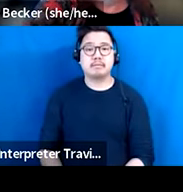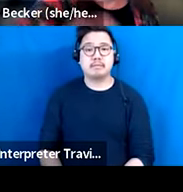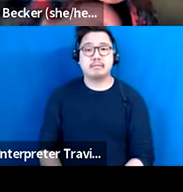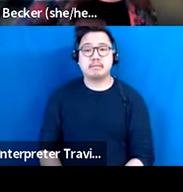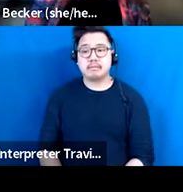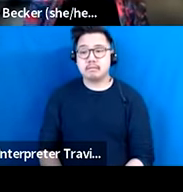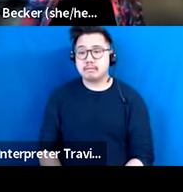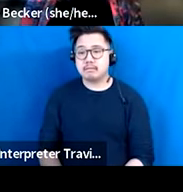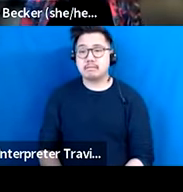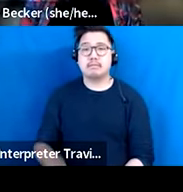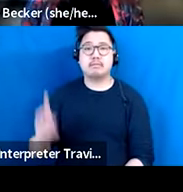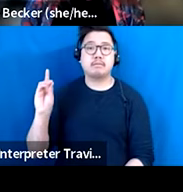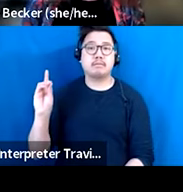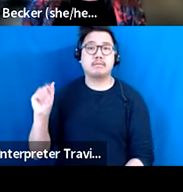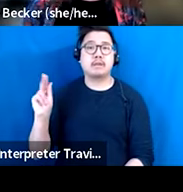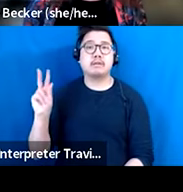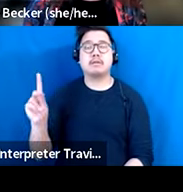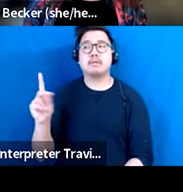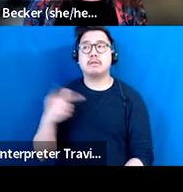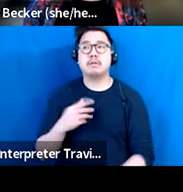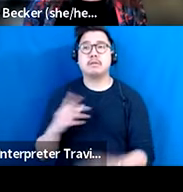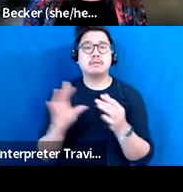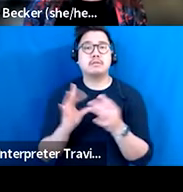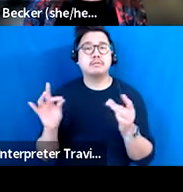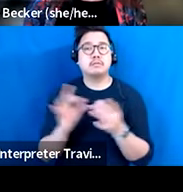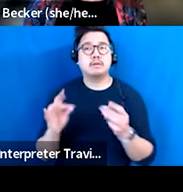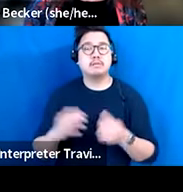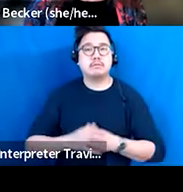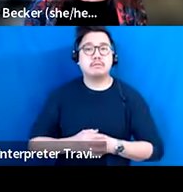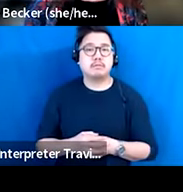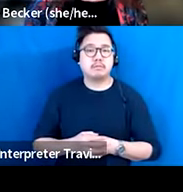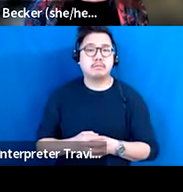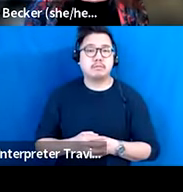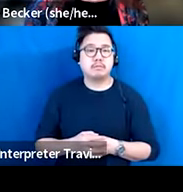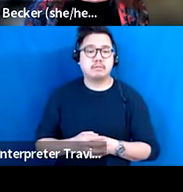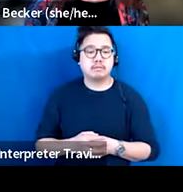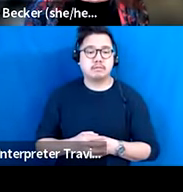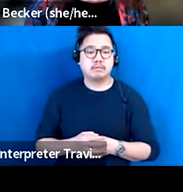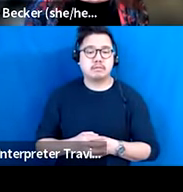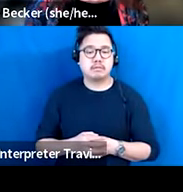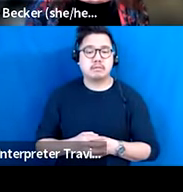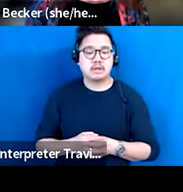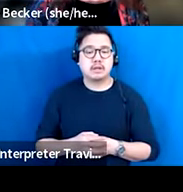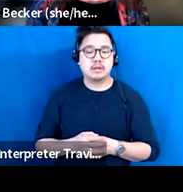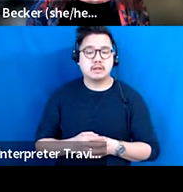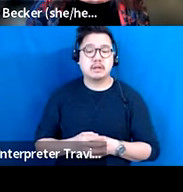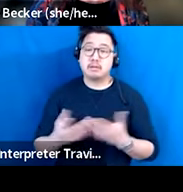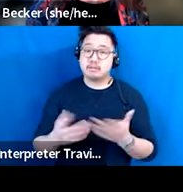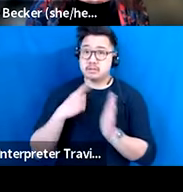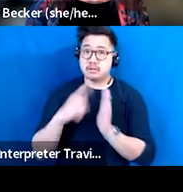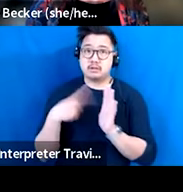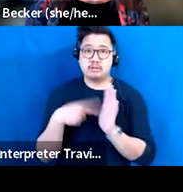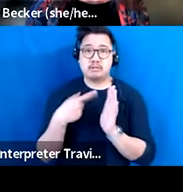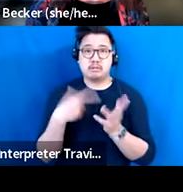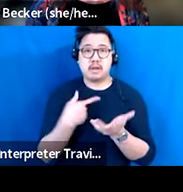Well, I will say that I think too, as much as I fall prey to this thinking too, Robert,